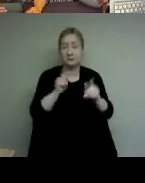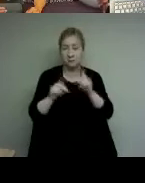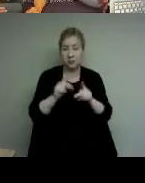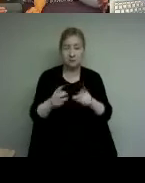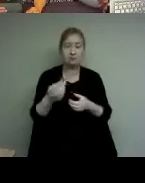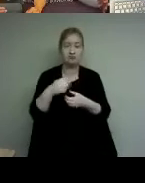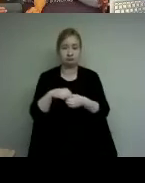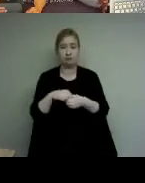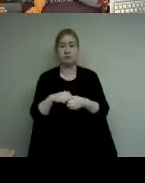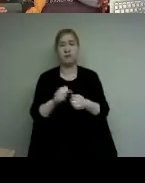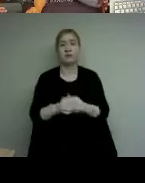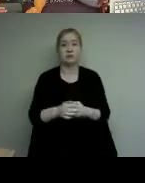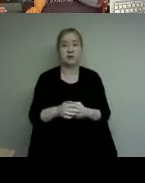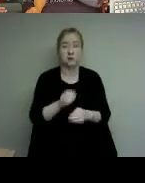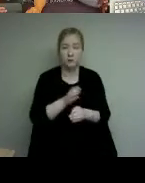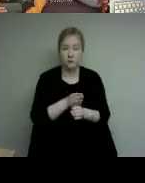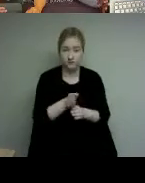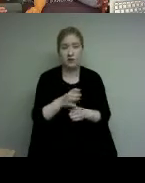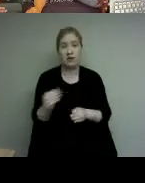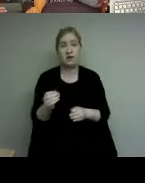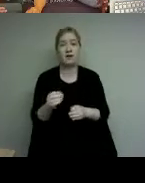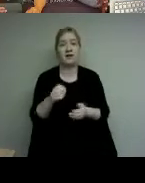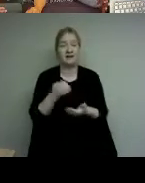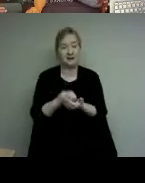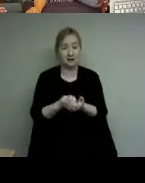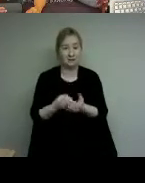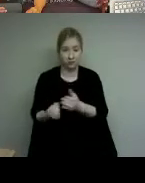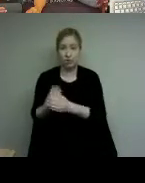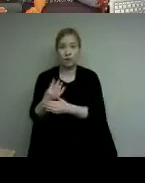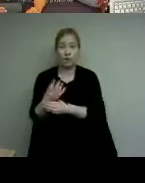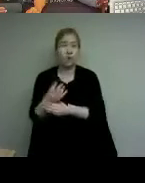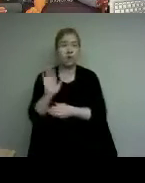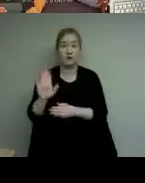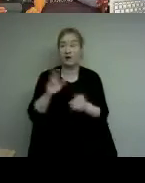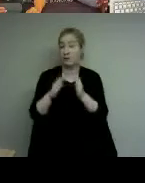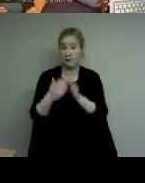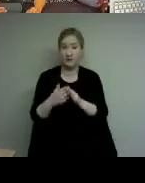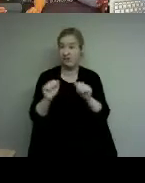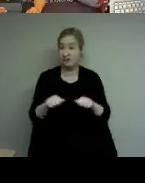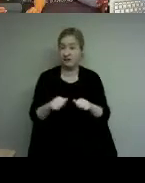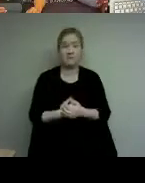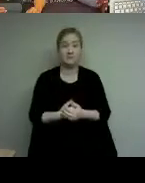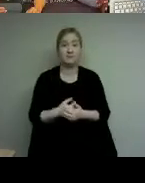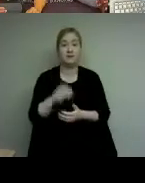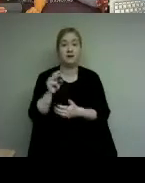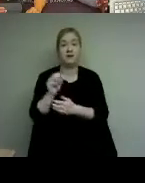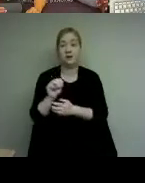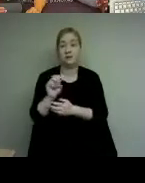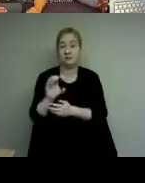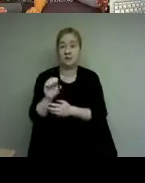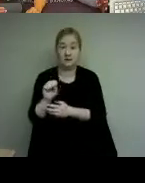providing sustainable economic growth to their communities through these programs the mcsc ensuring that everyone in